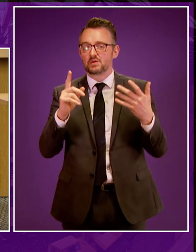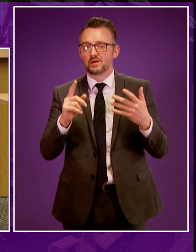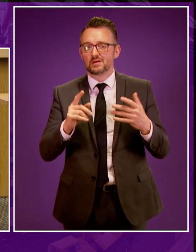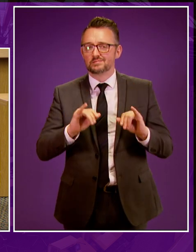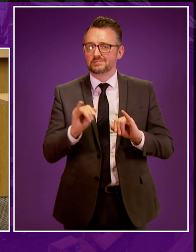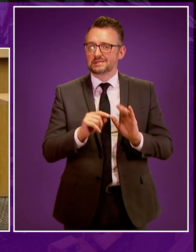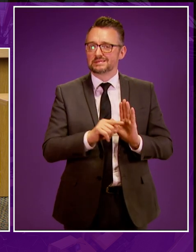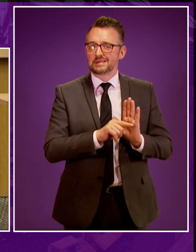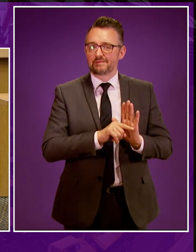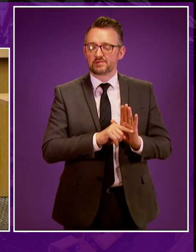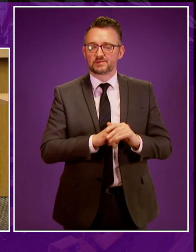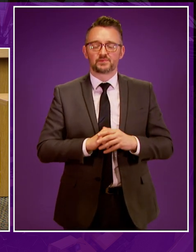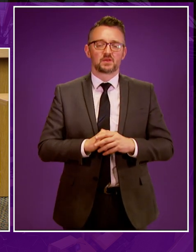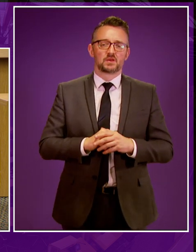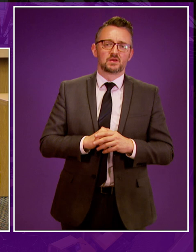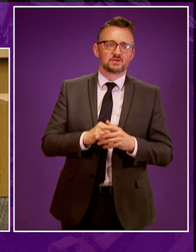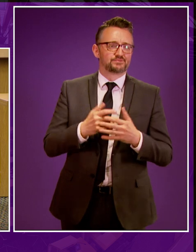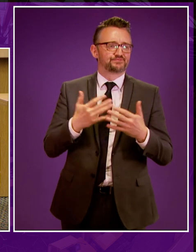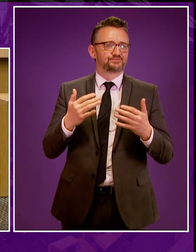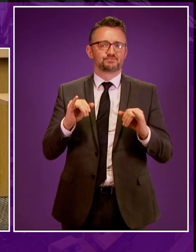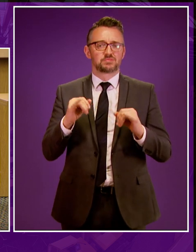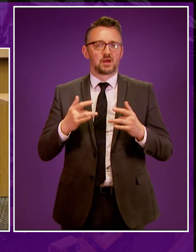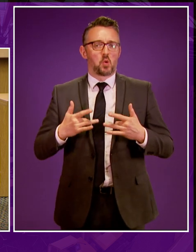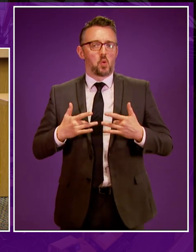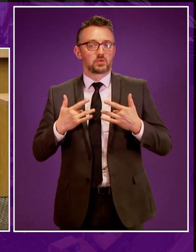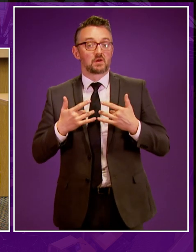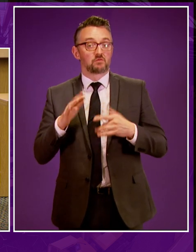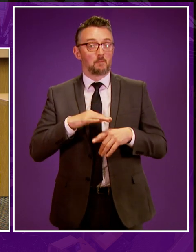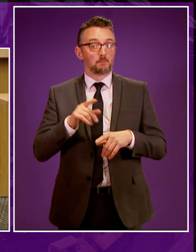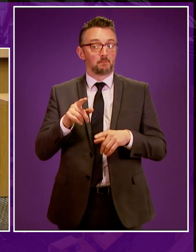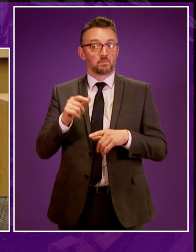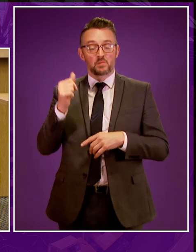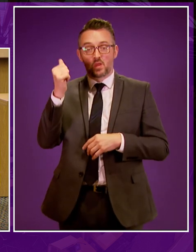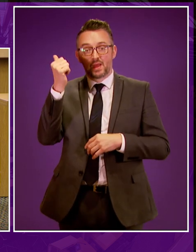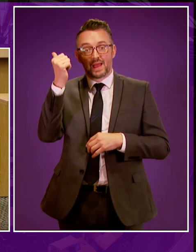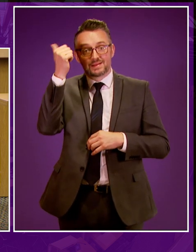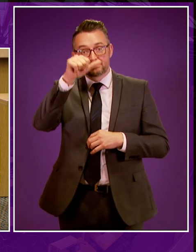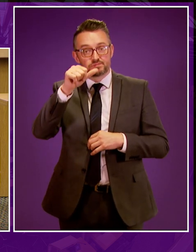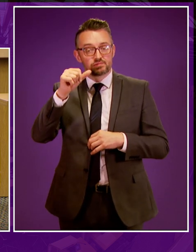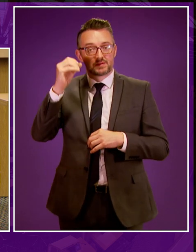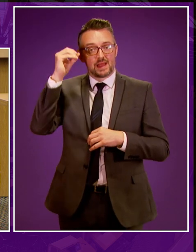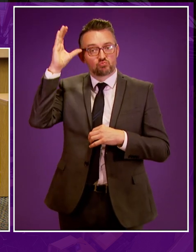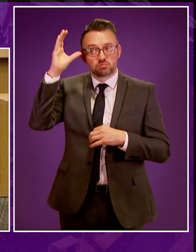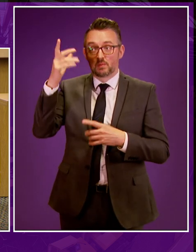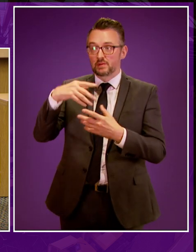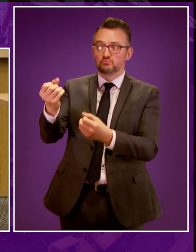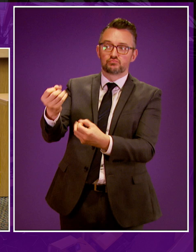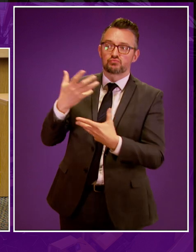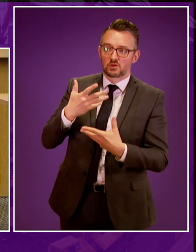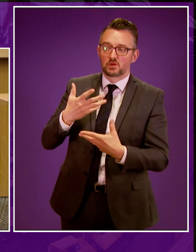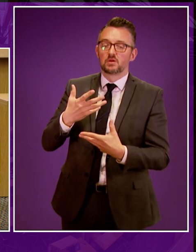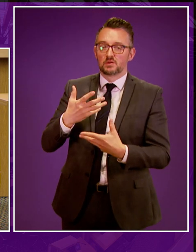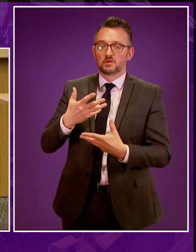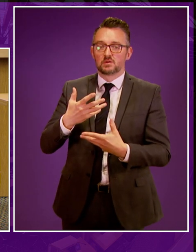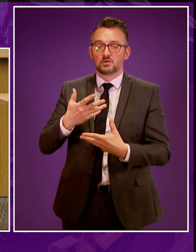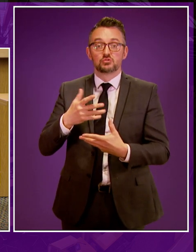opinions from a wide range of, in my view, educated sources were sought and were duly given, and